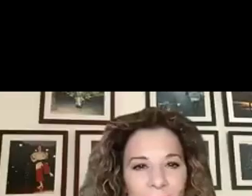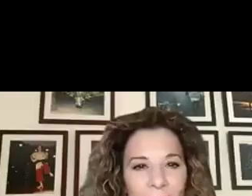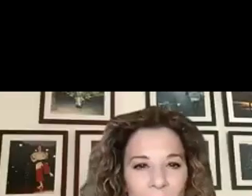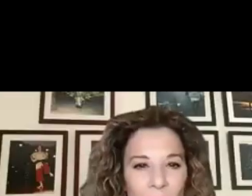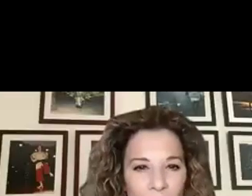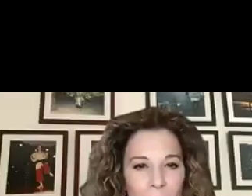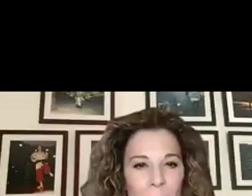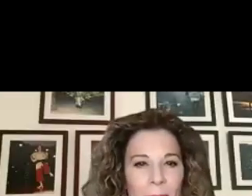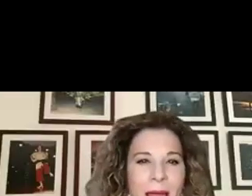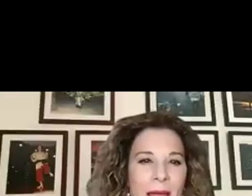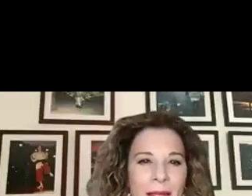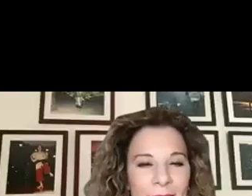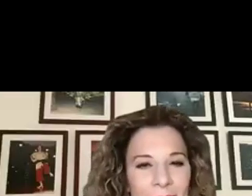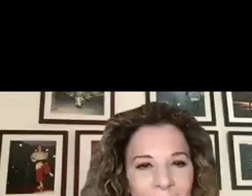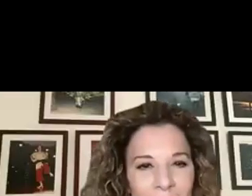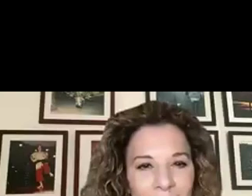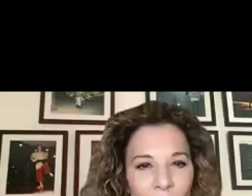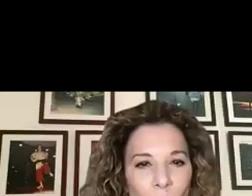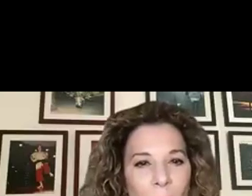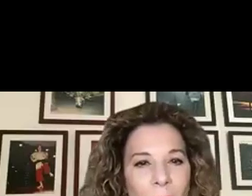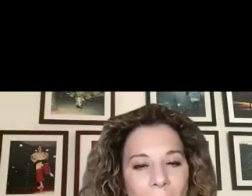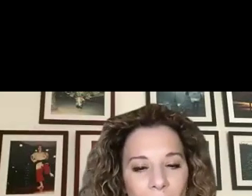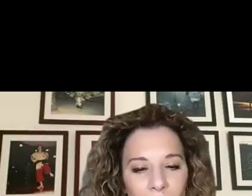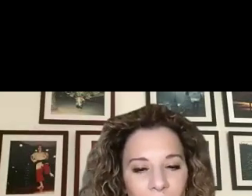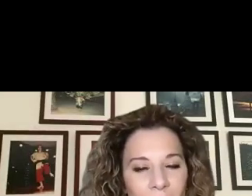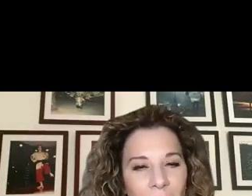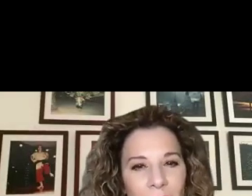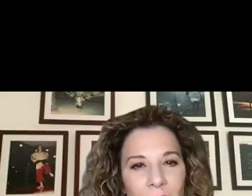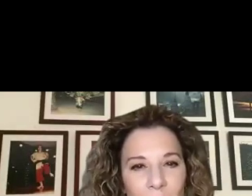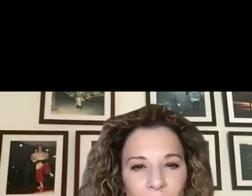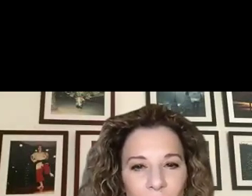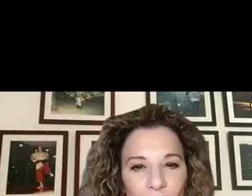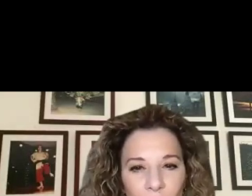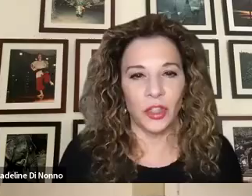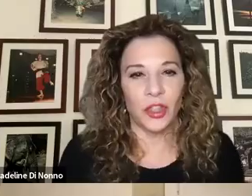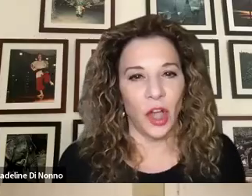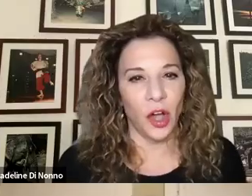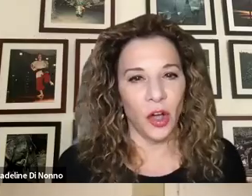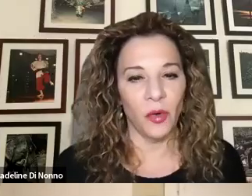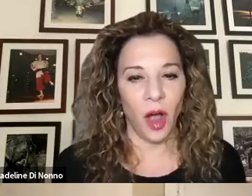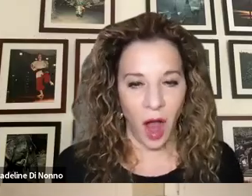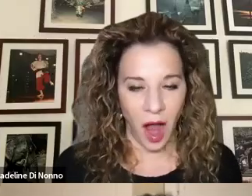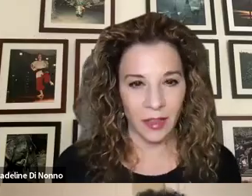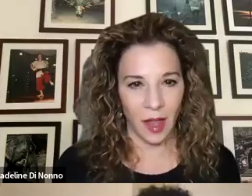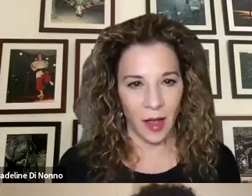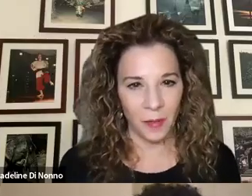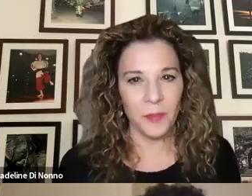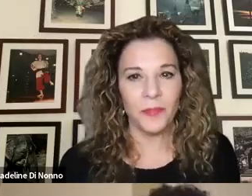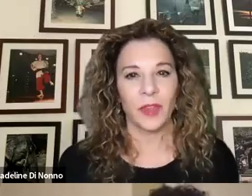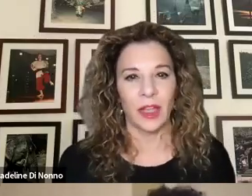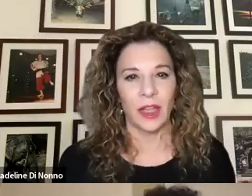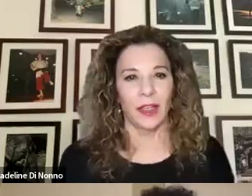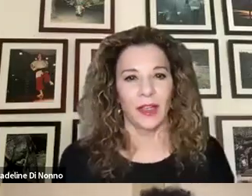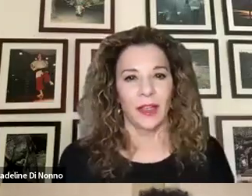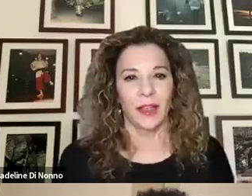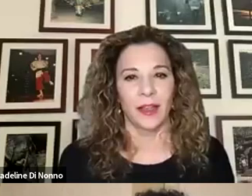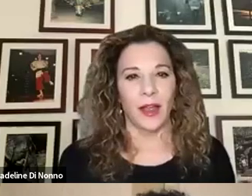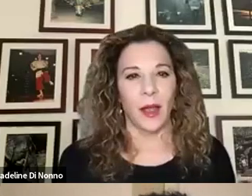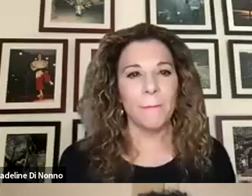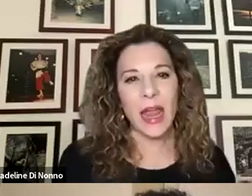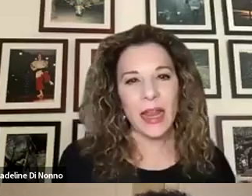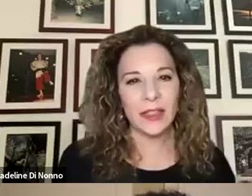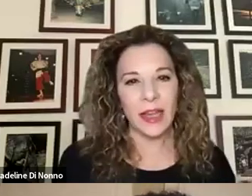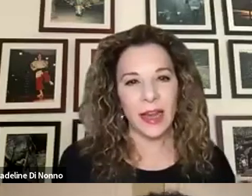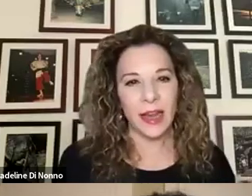And we're back. Wow. That episode was so awesome. It was amazing.